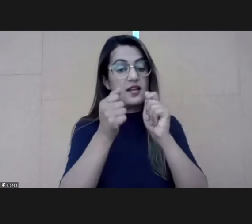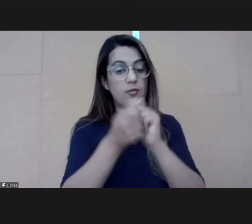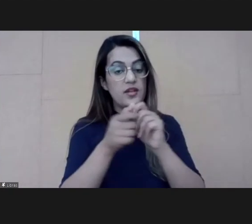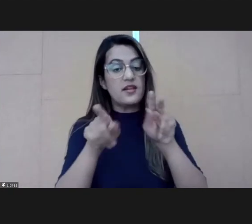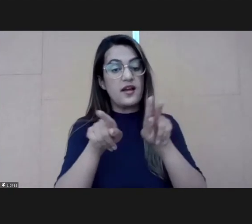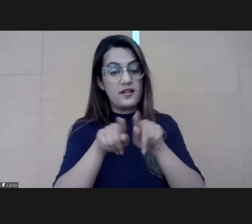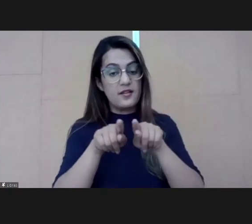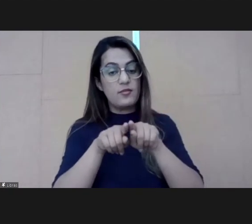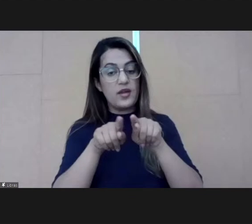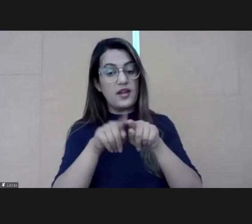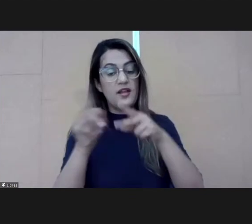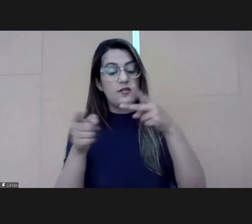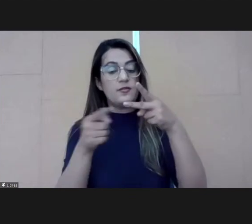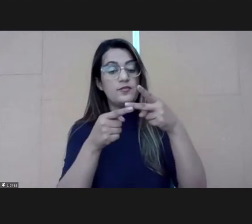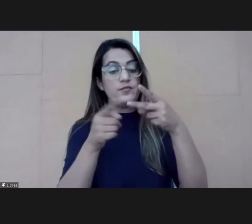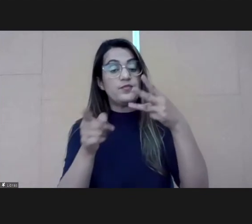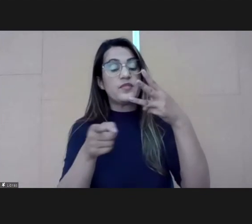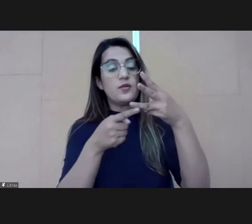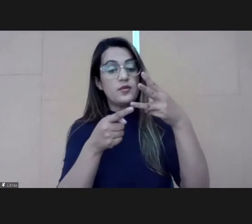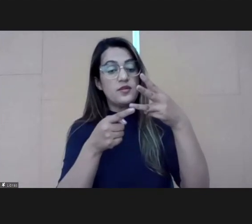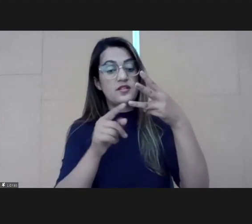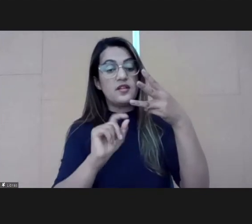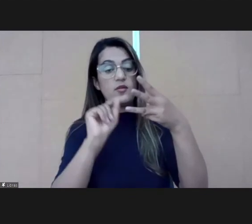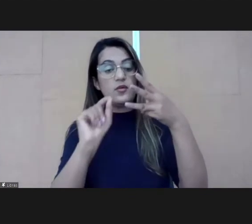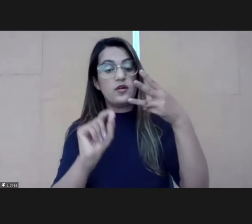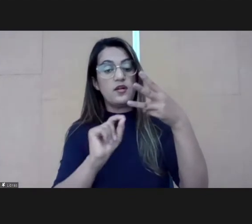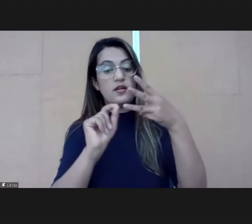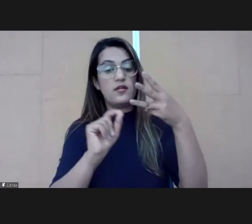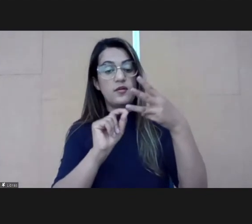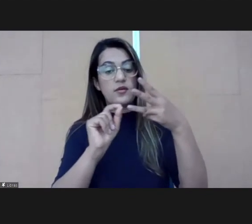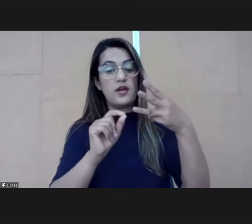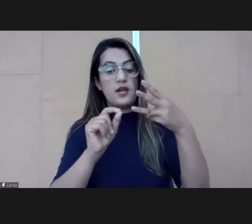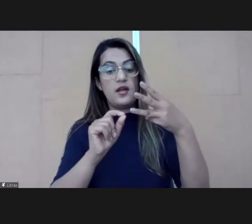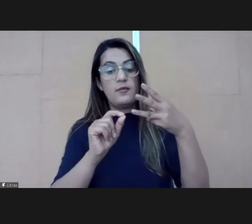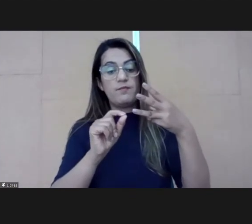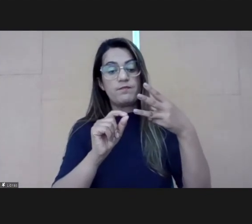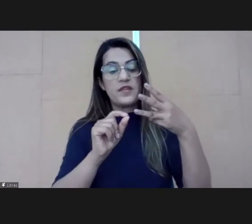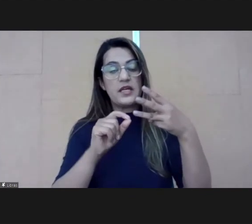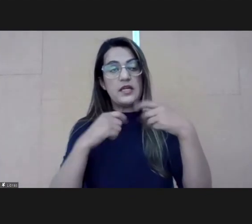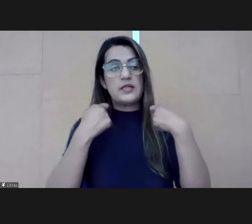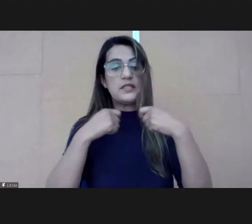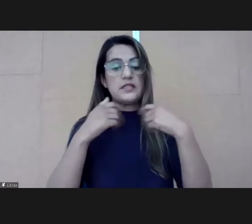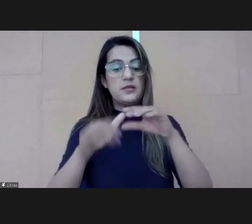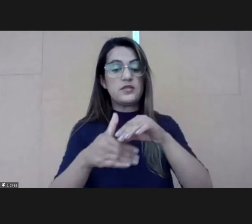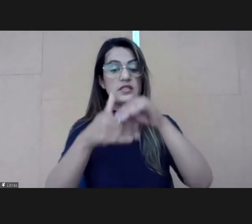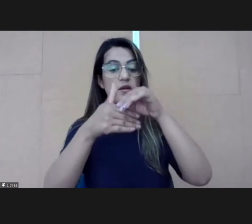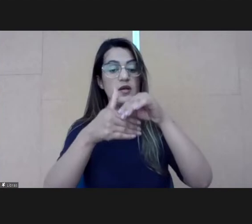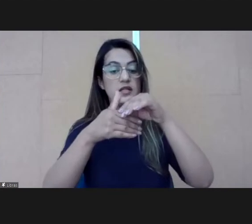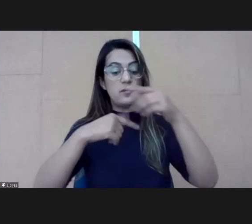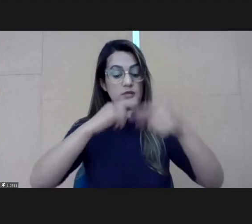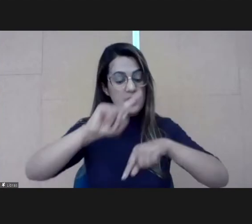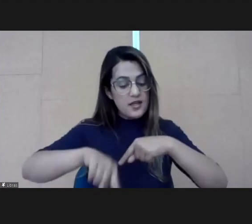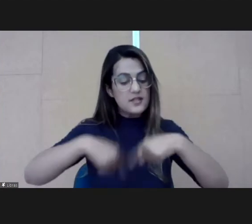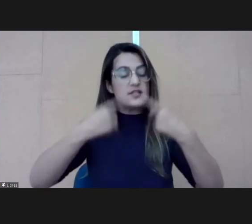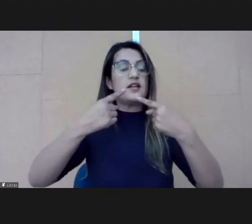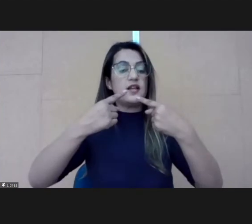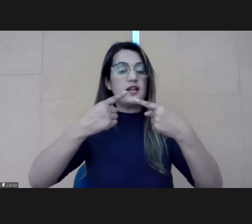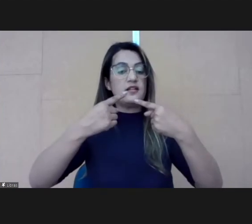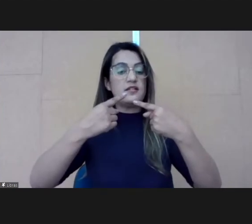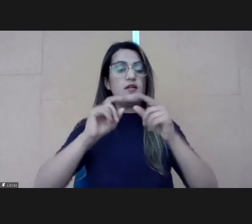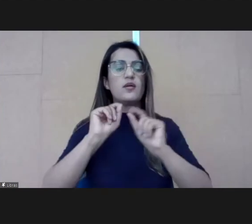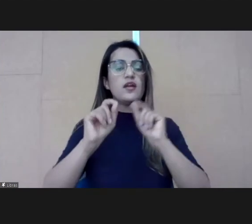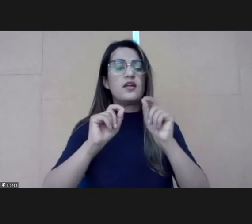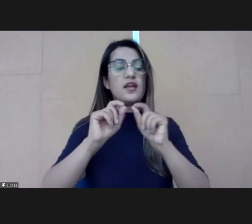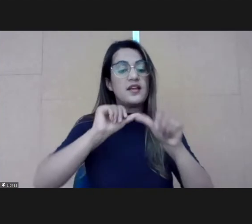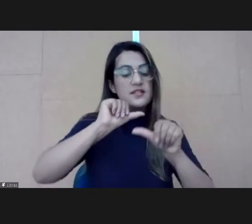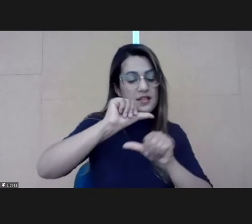the ability of our leaders to be resilient in their families and their communities in themselves. And that